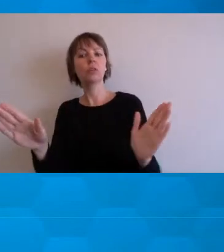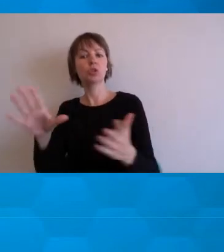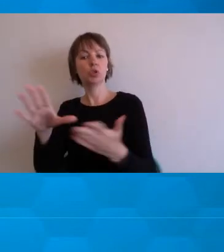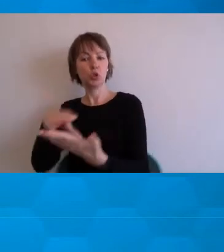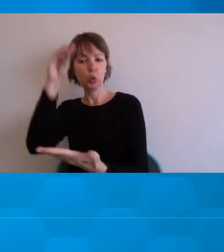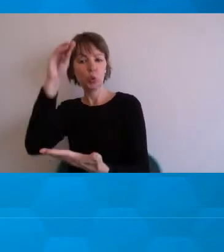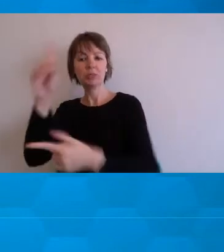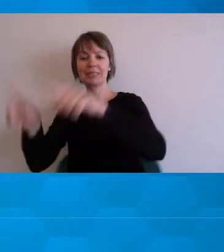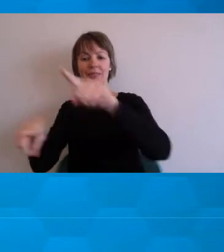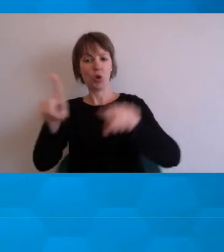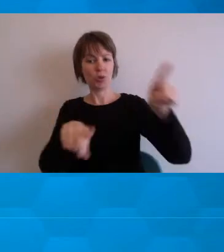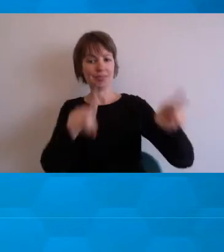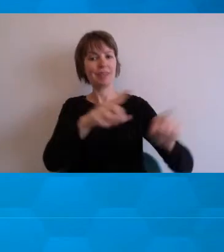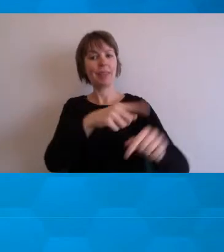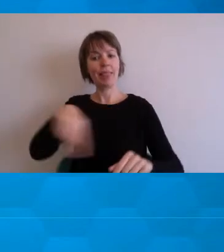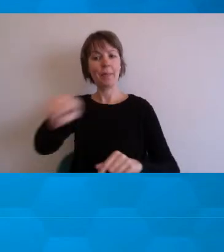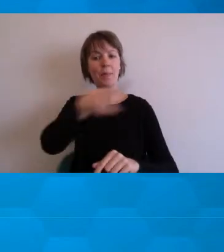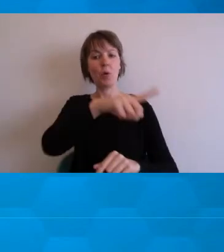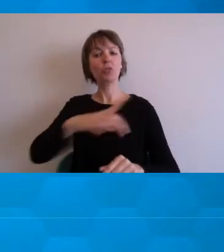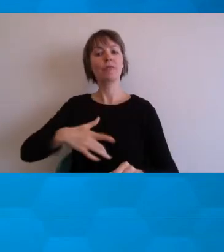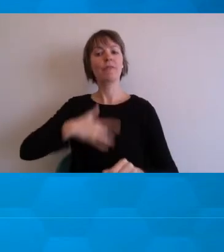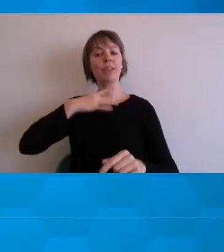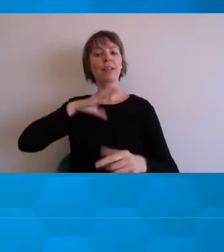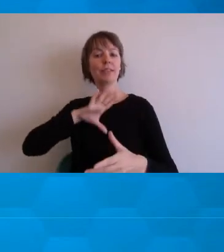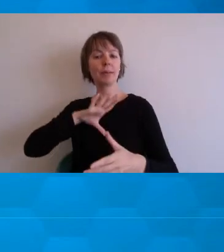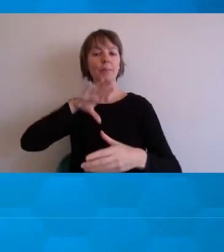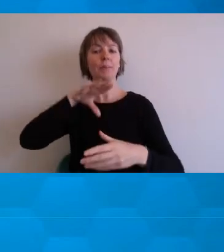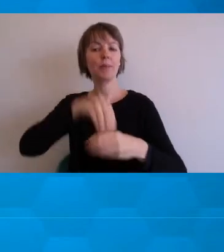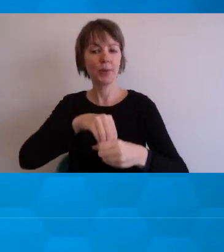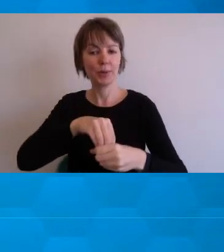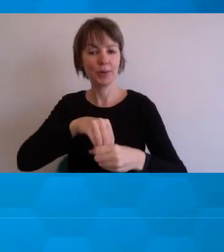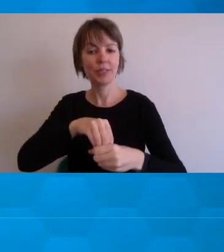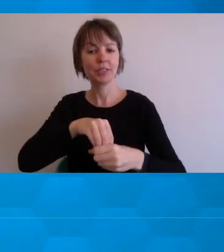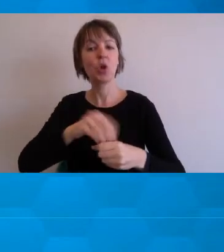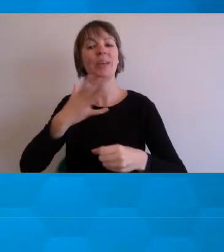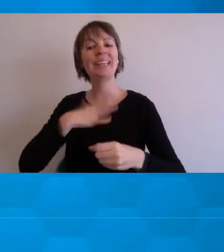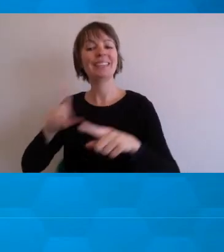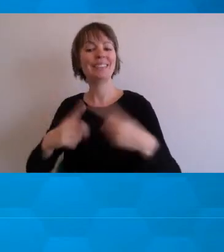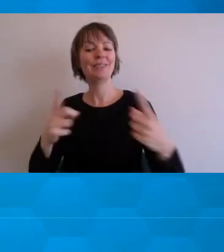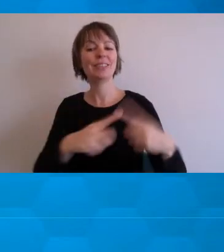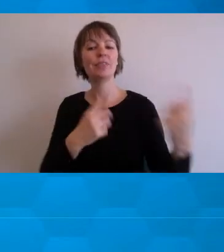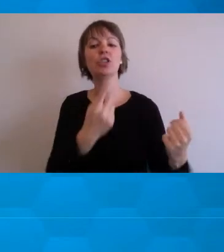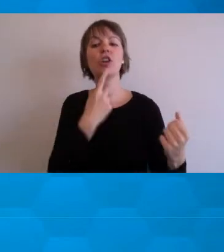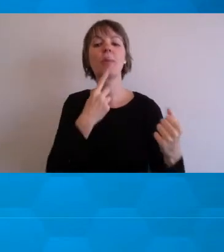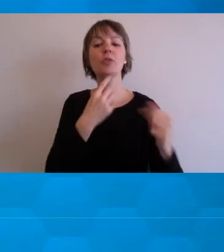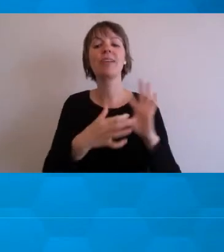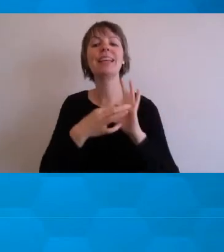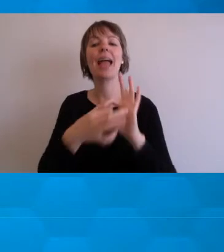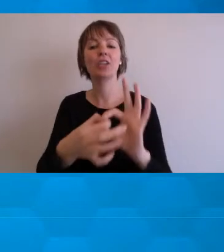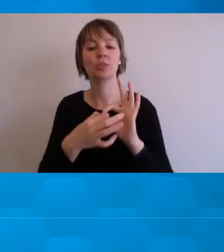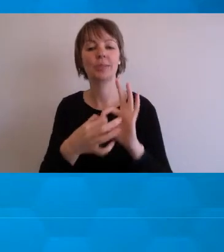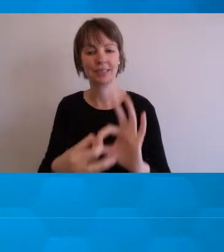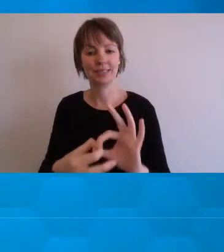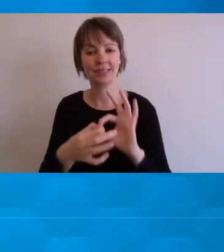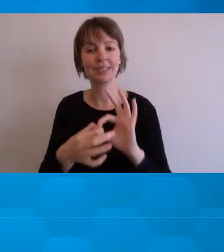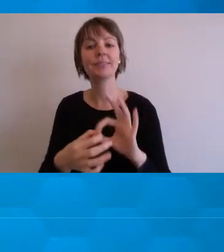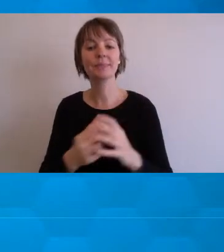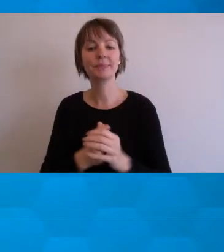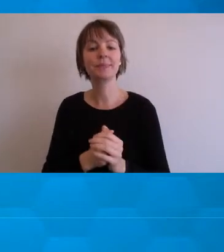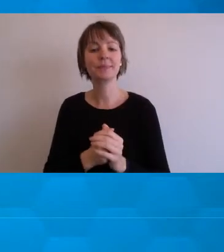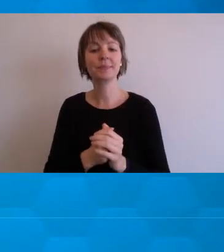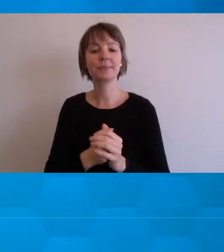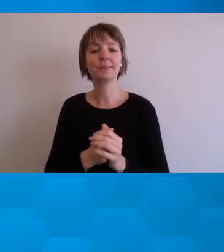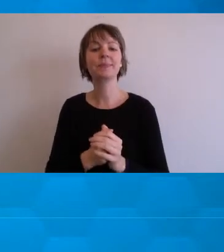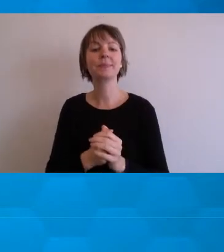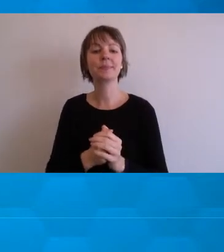ways of engaging, multiple means of engagement is where this particular initiative comes